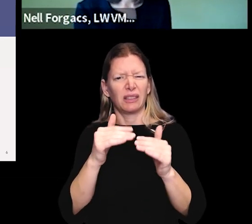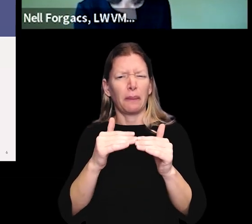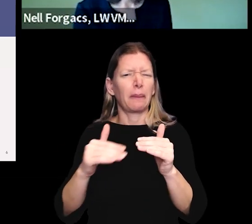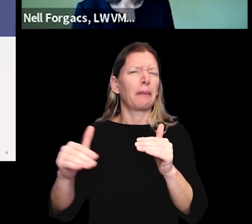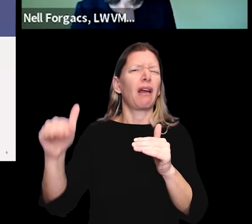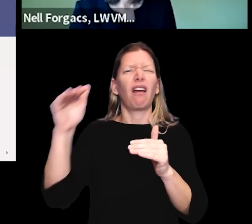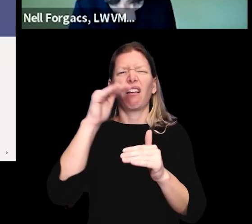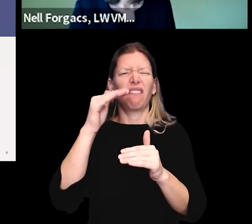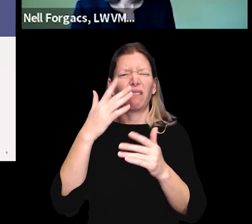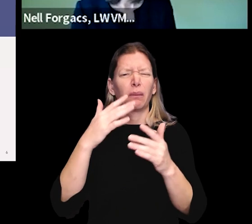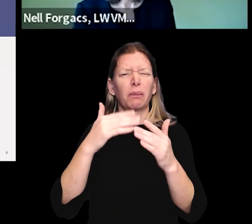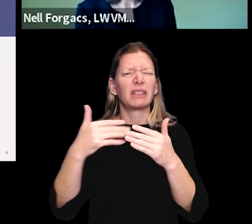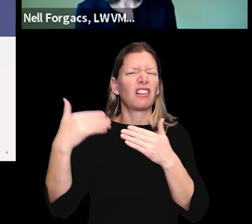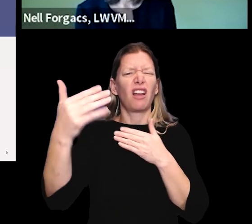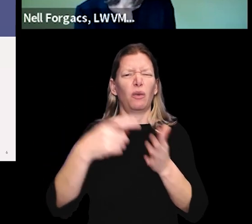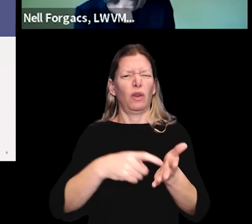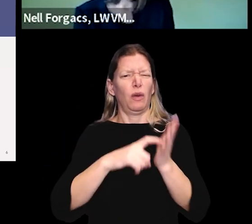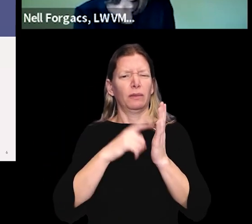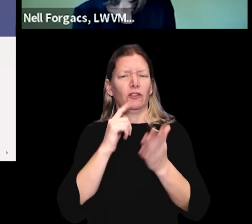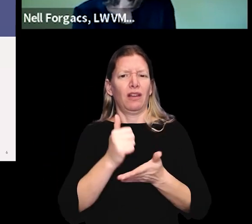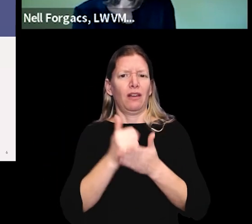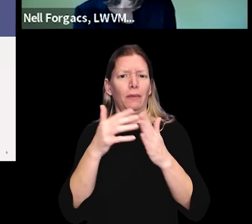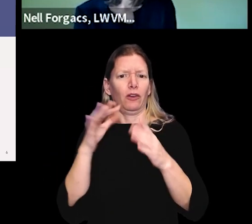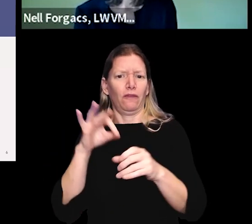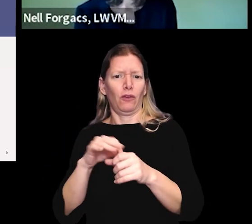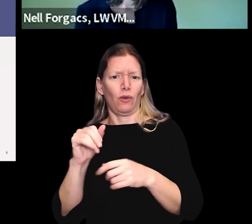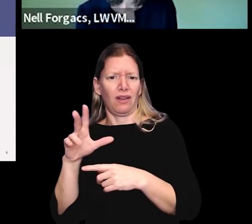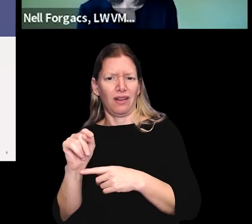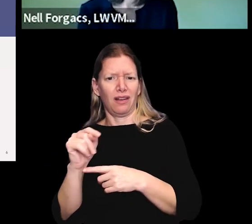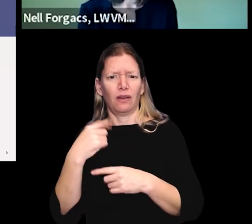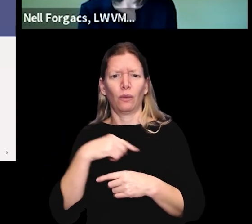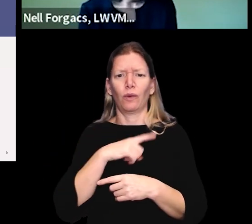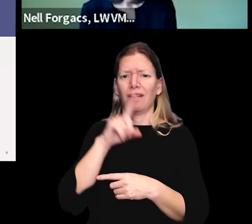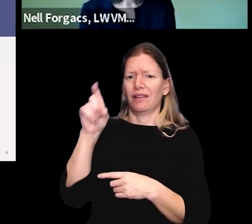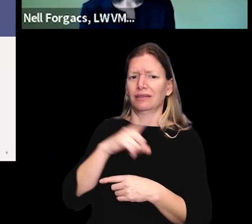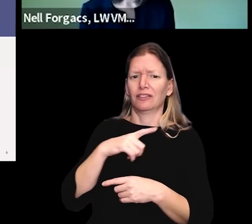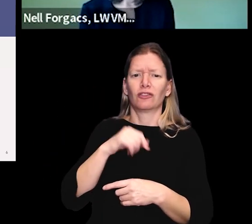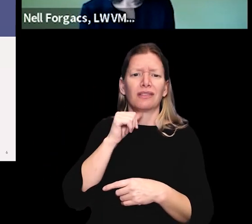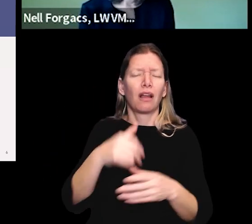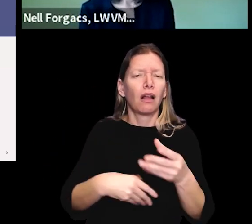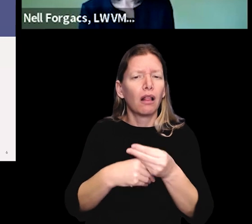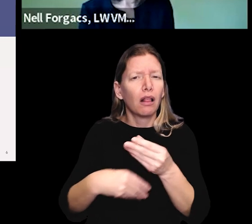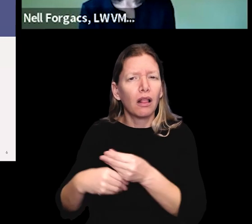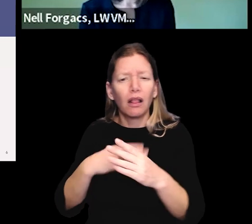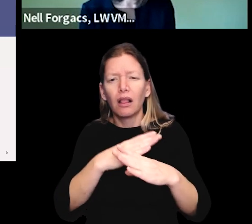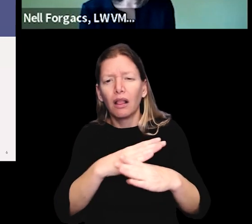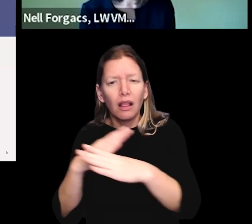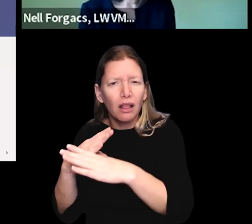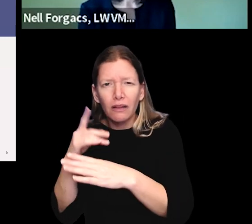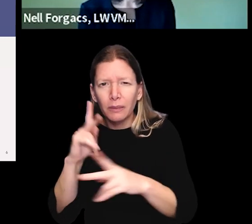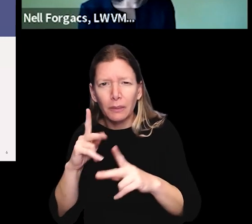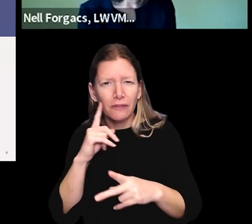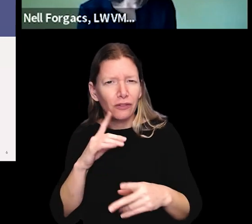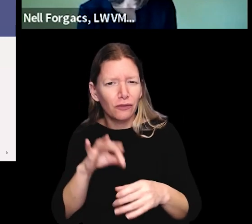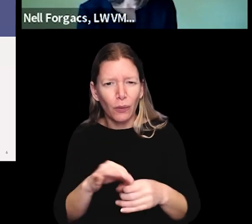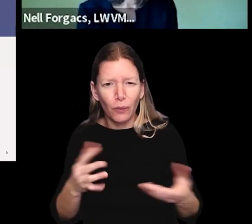beyond the requirements of the Help America Vote Act. And so we are asking the legislature not to add additional barriers